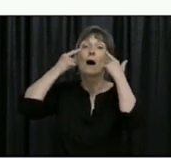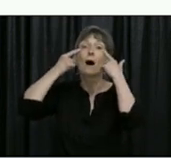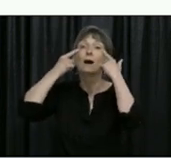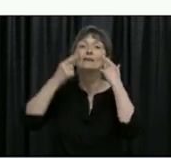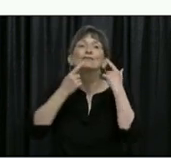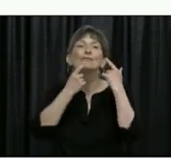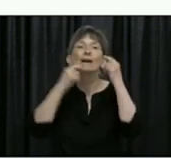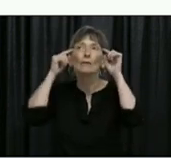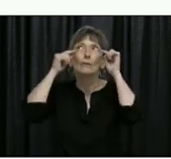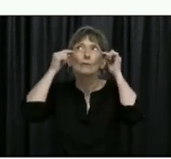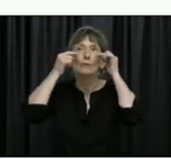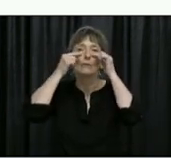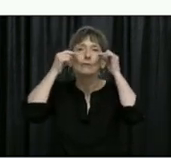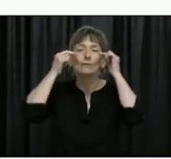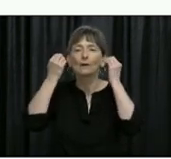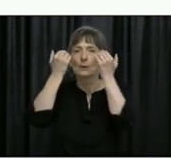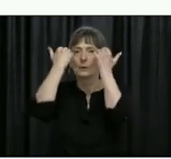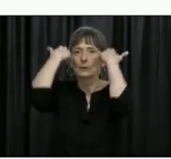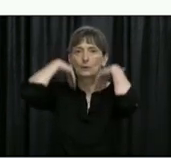red parts of the eyes.